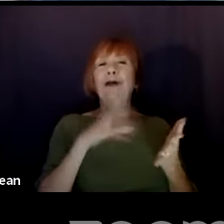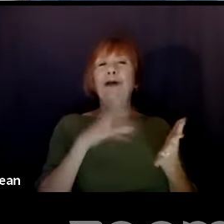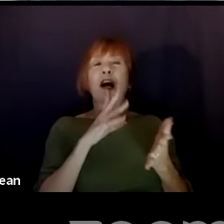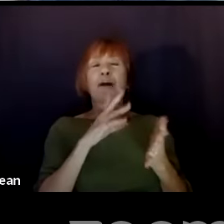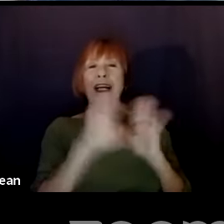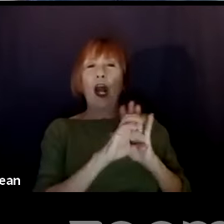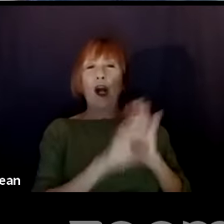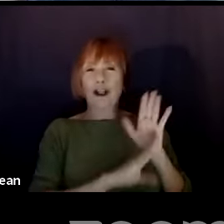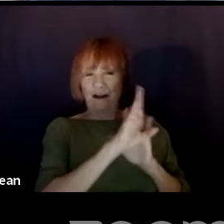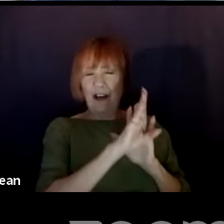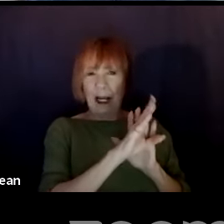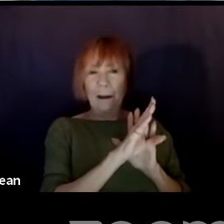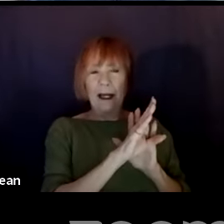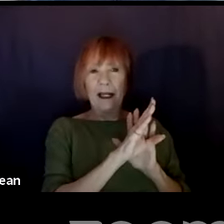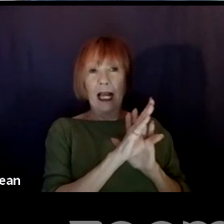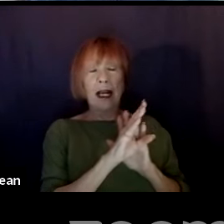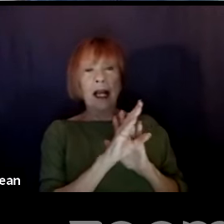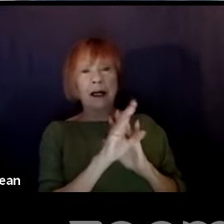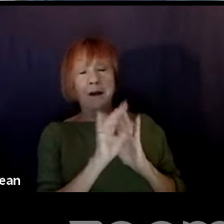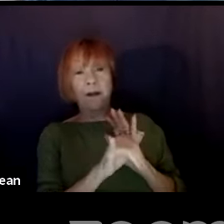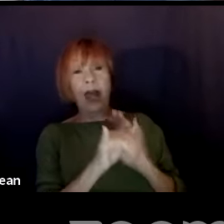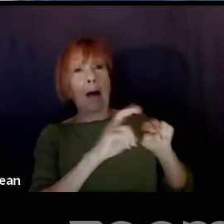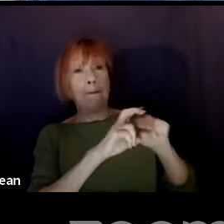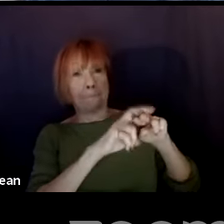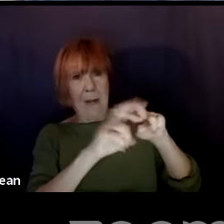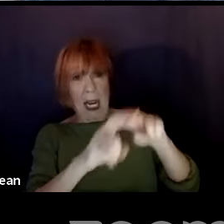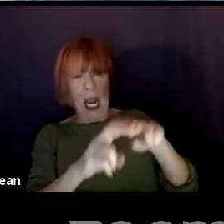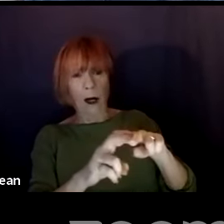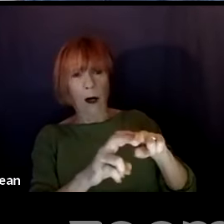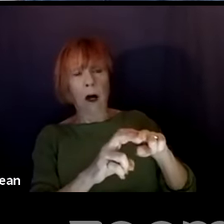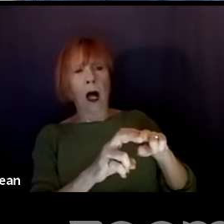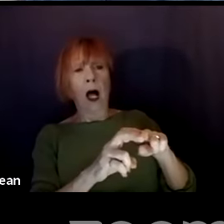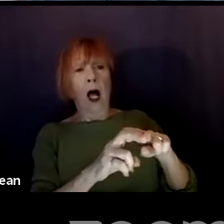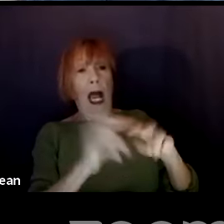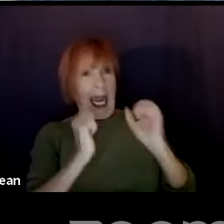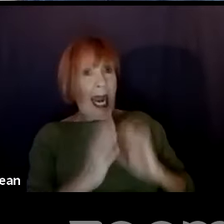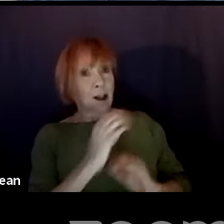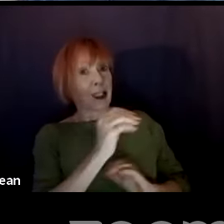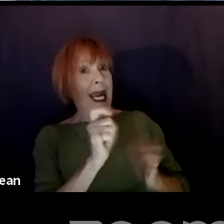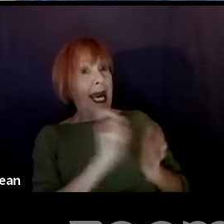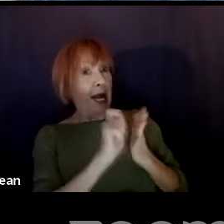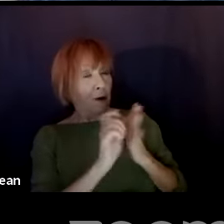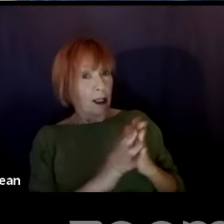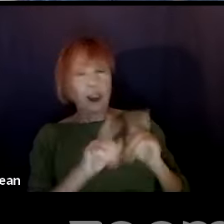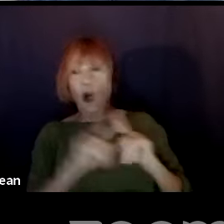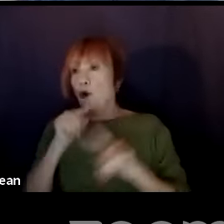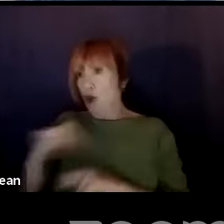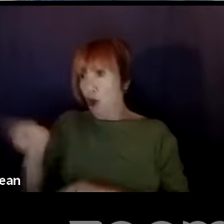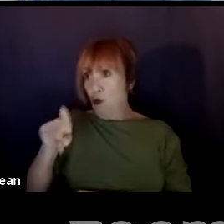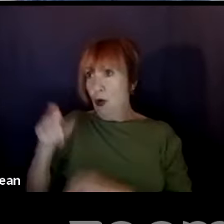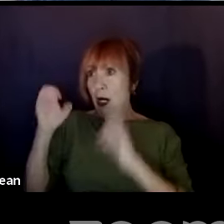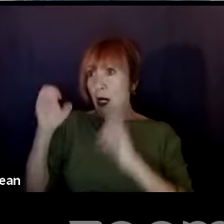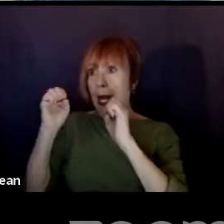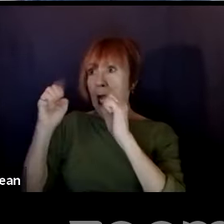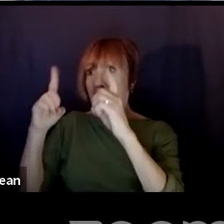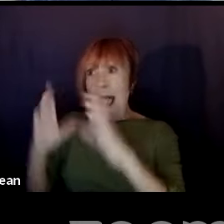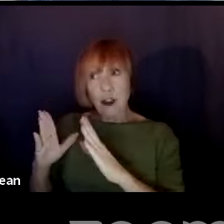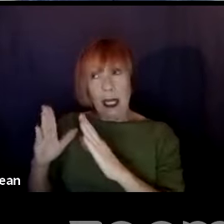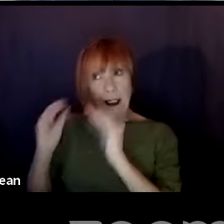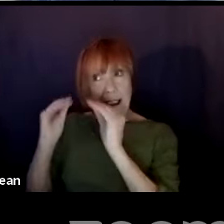not only was everybody screenwriters in that panel, but they were also actors. So I want to ask you guys as educators about the